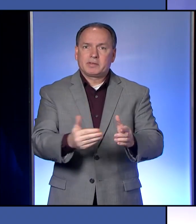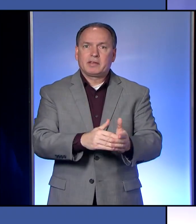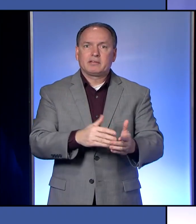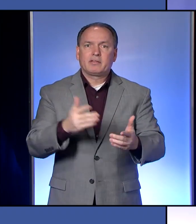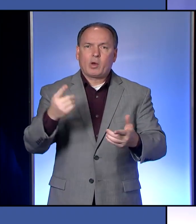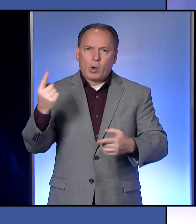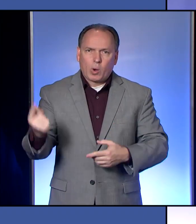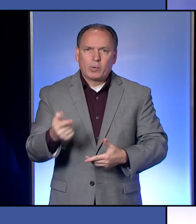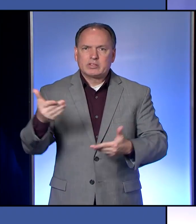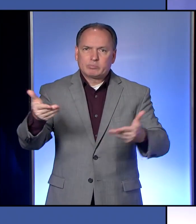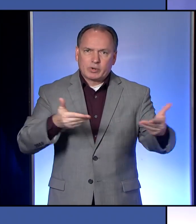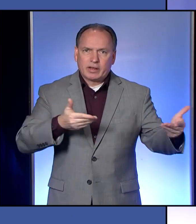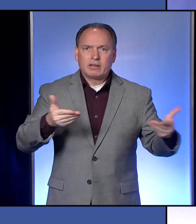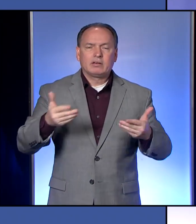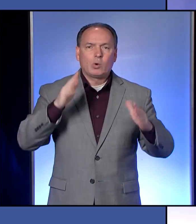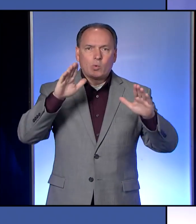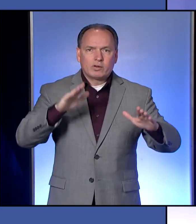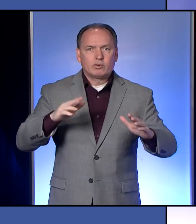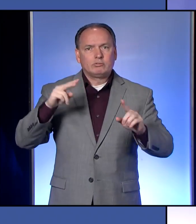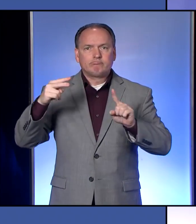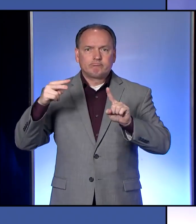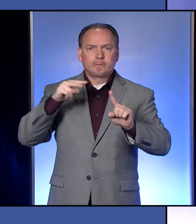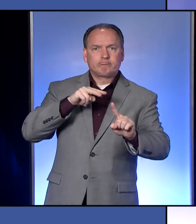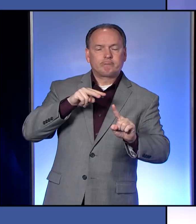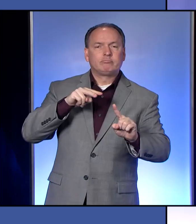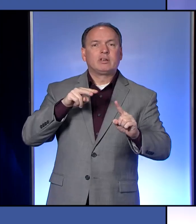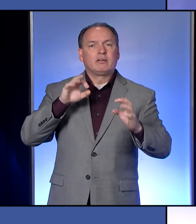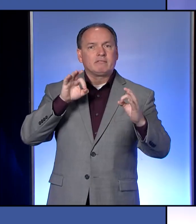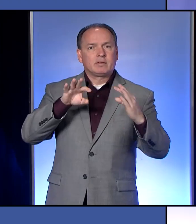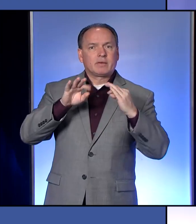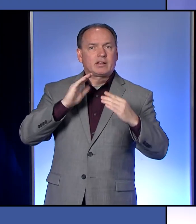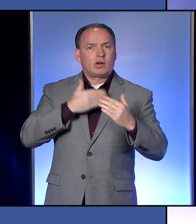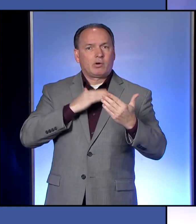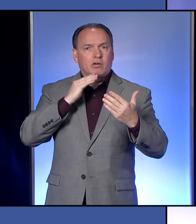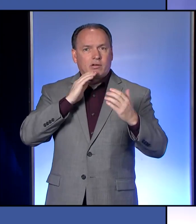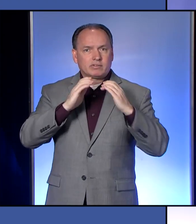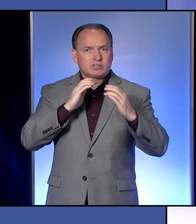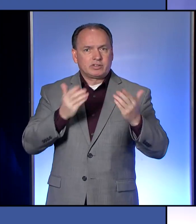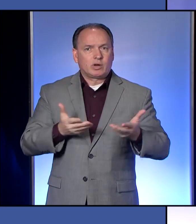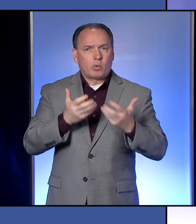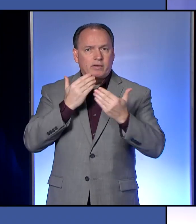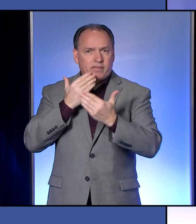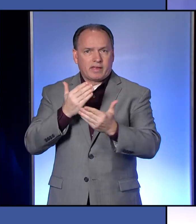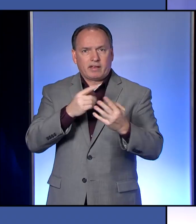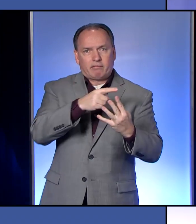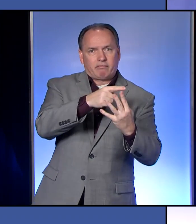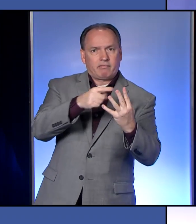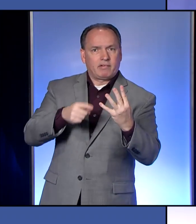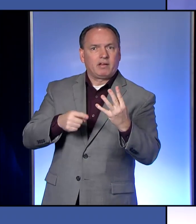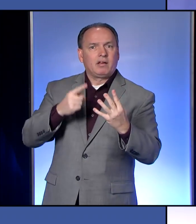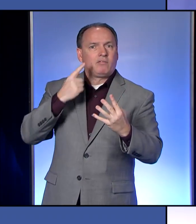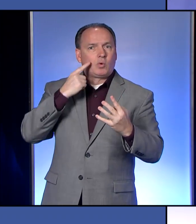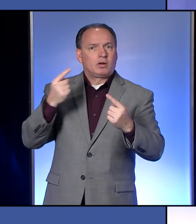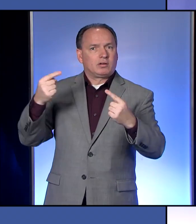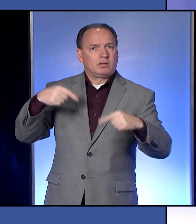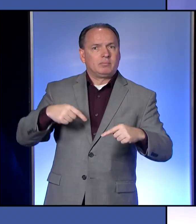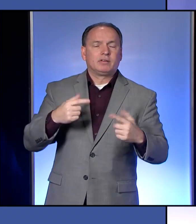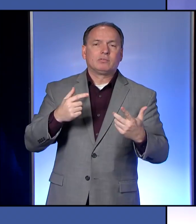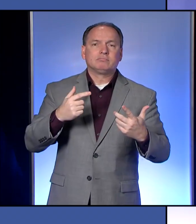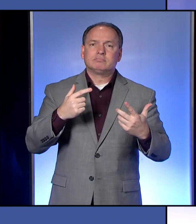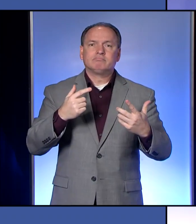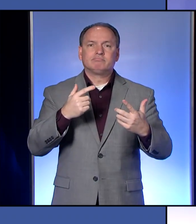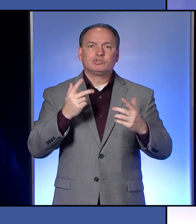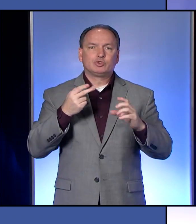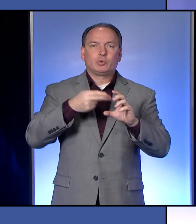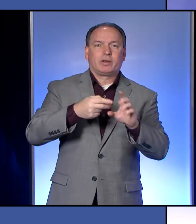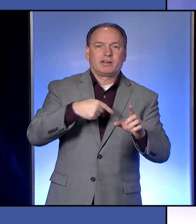bring some great insight to our conversation here. And so I want to thank each one of them for being with us today, taking time out of their busy